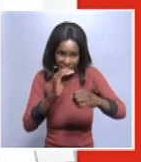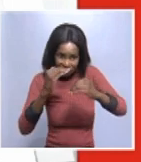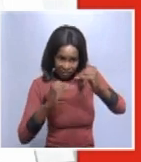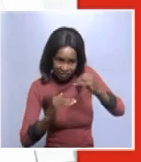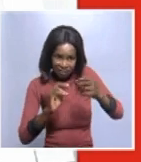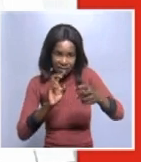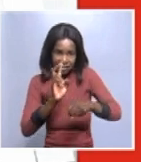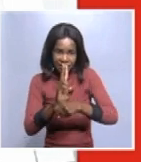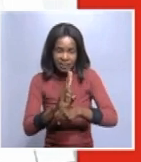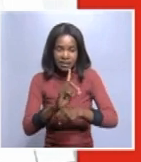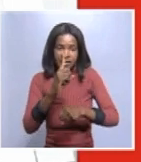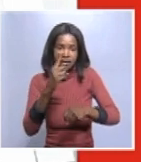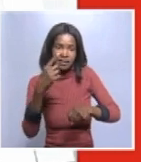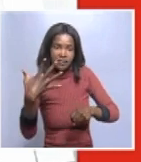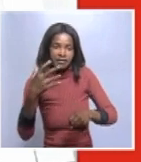15.